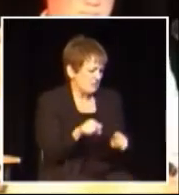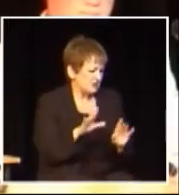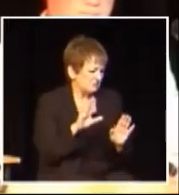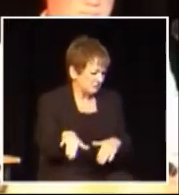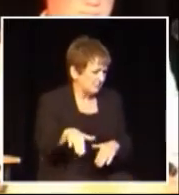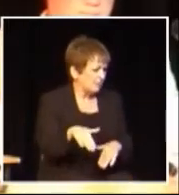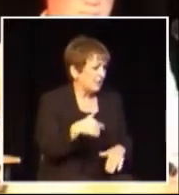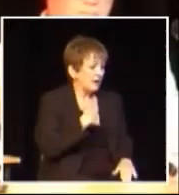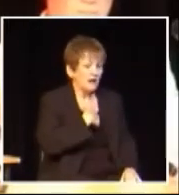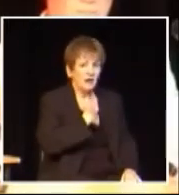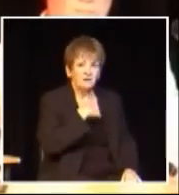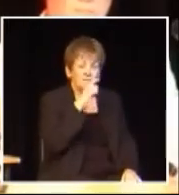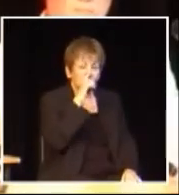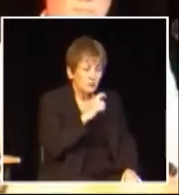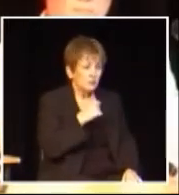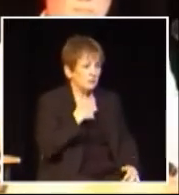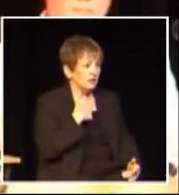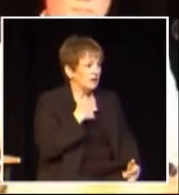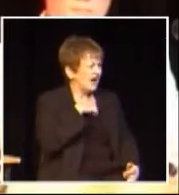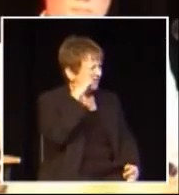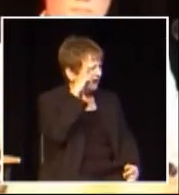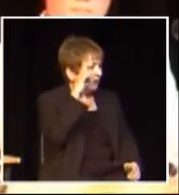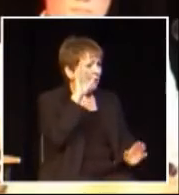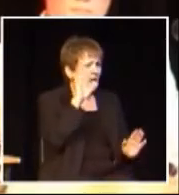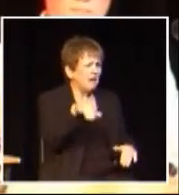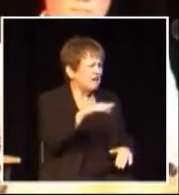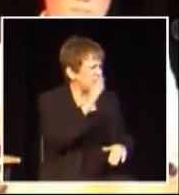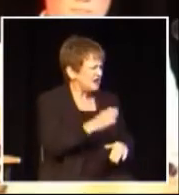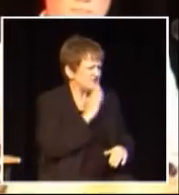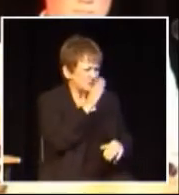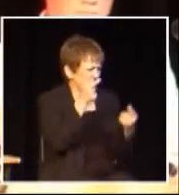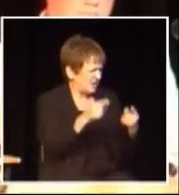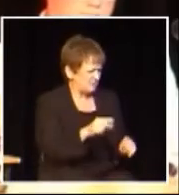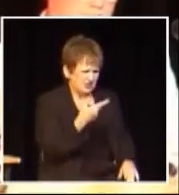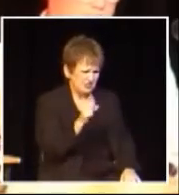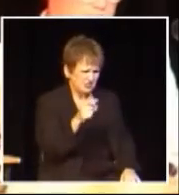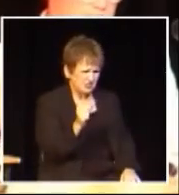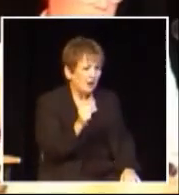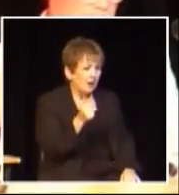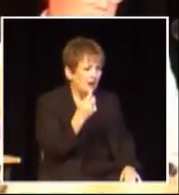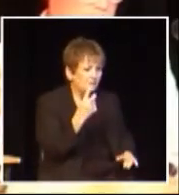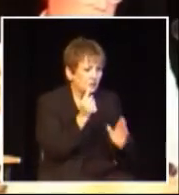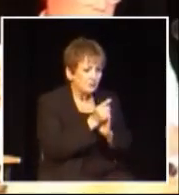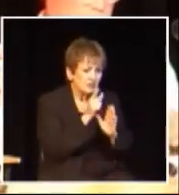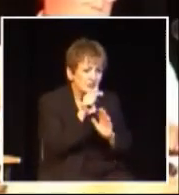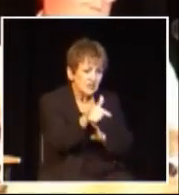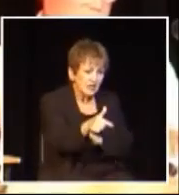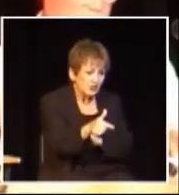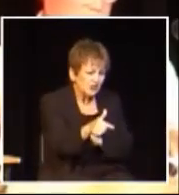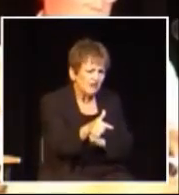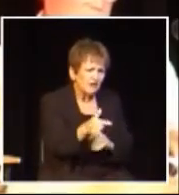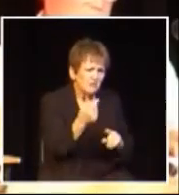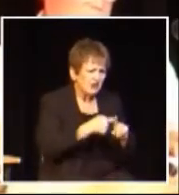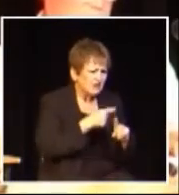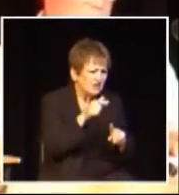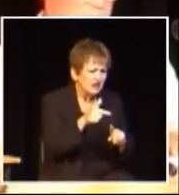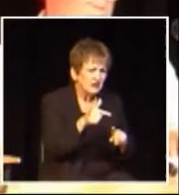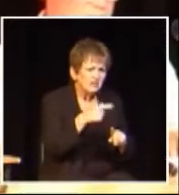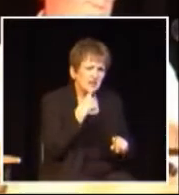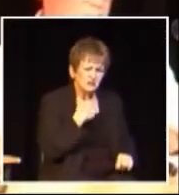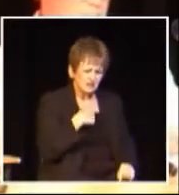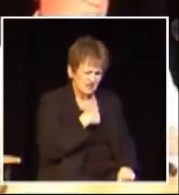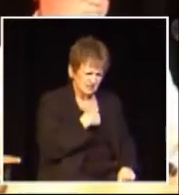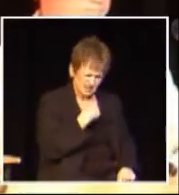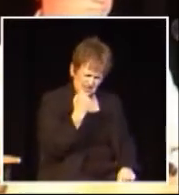consideration. I foolishly believed it. And it wasn't too much after just a few months after